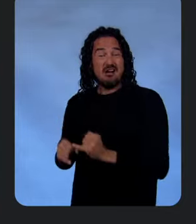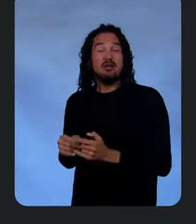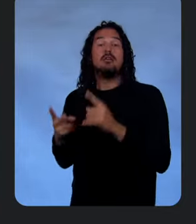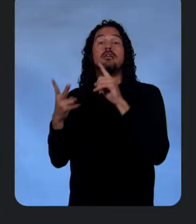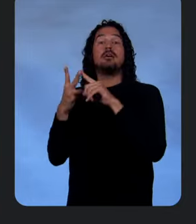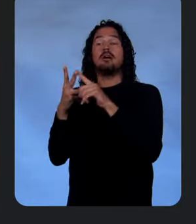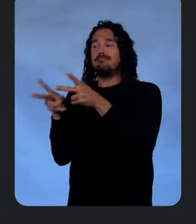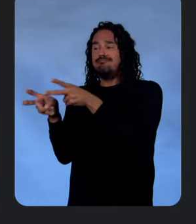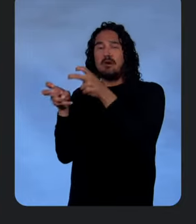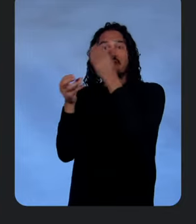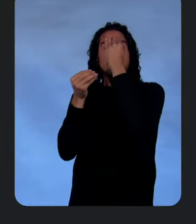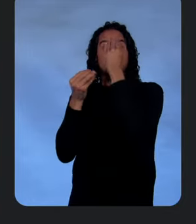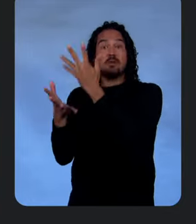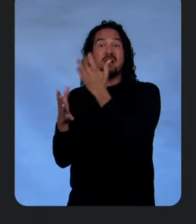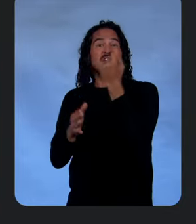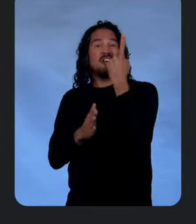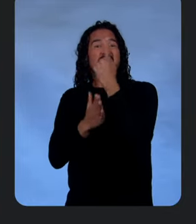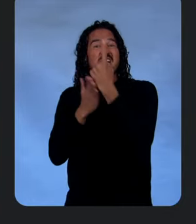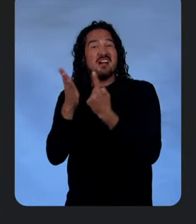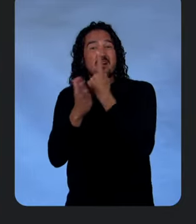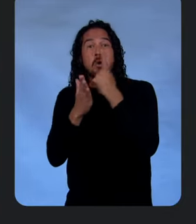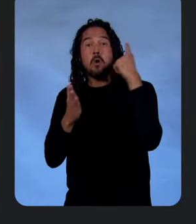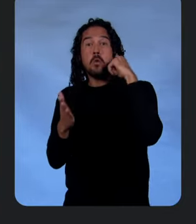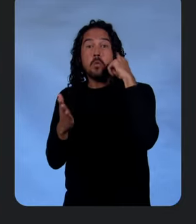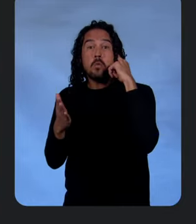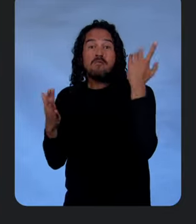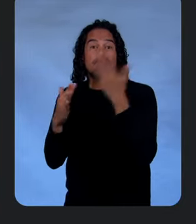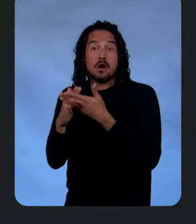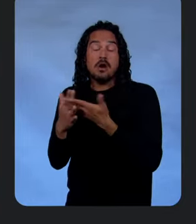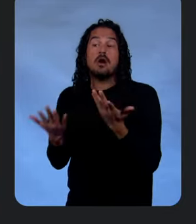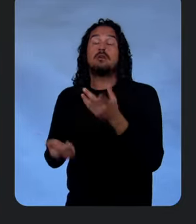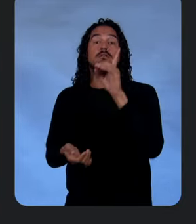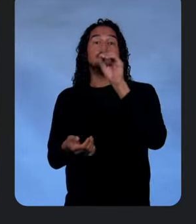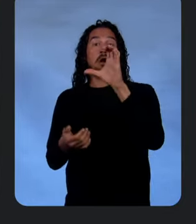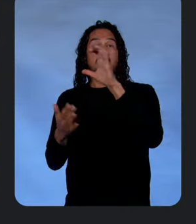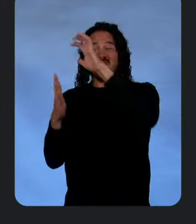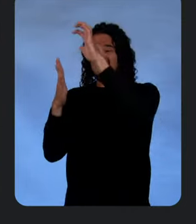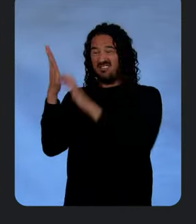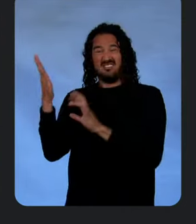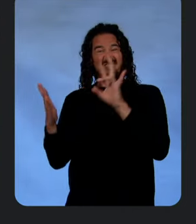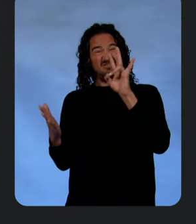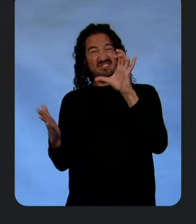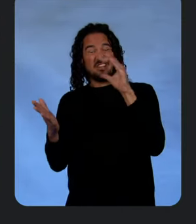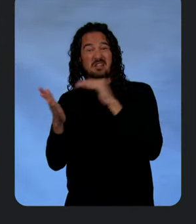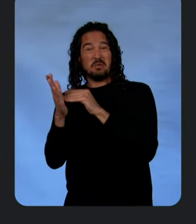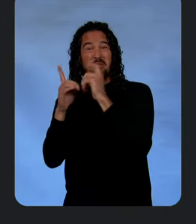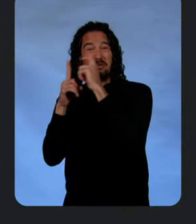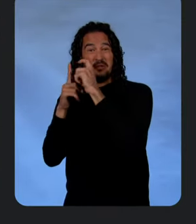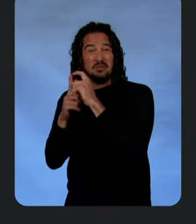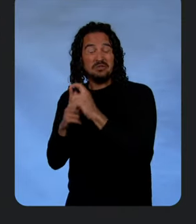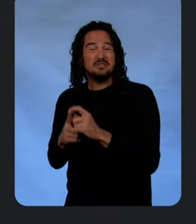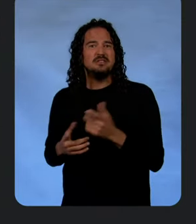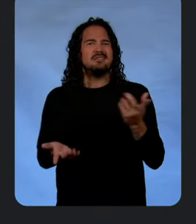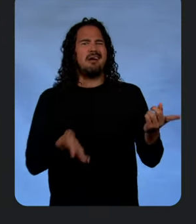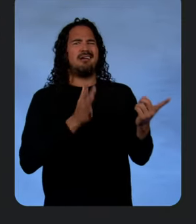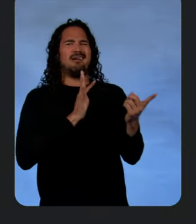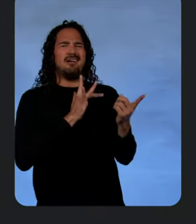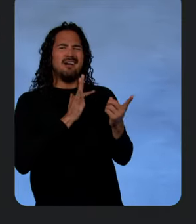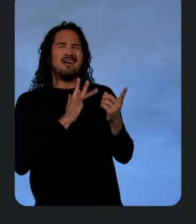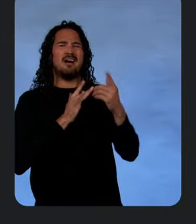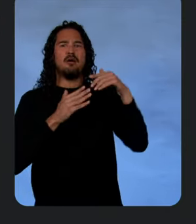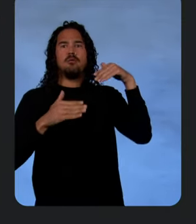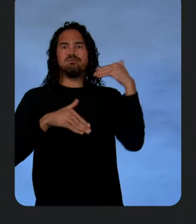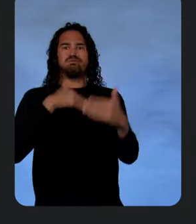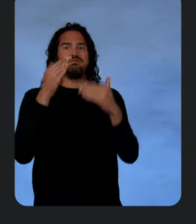audio files, or even a doc with 700,000 words. It's like one email from my boss, Gabe. It's amazing. It all